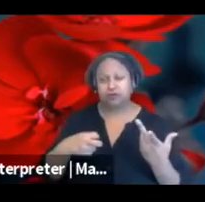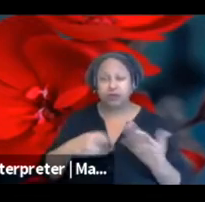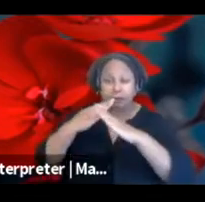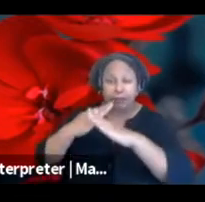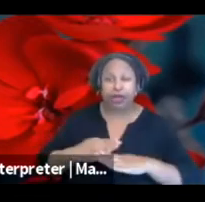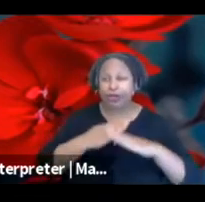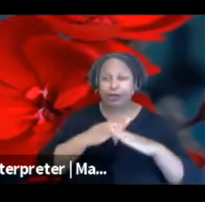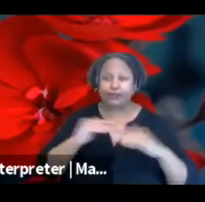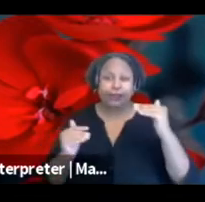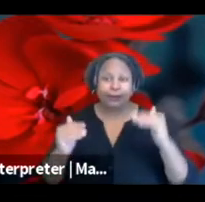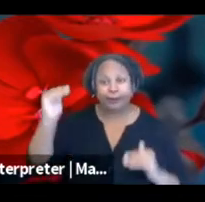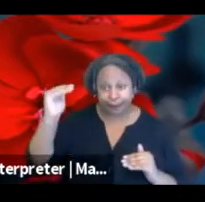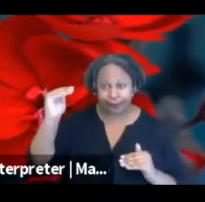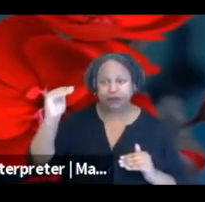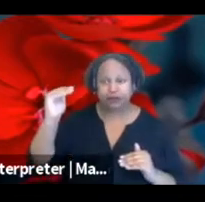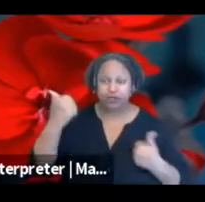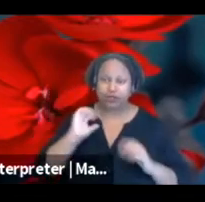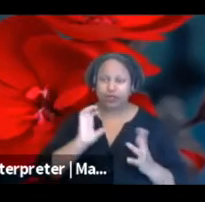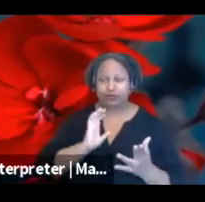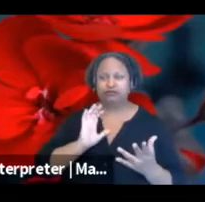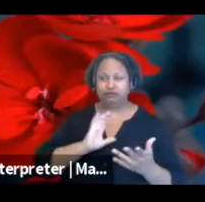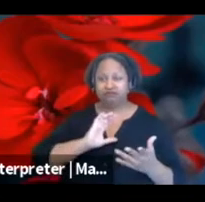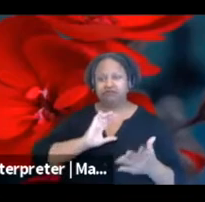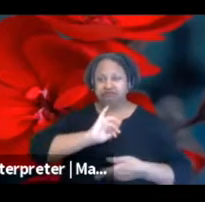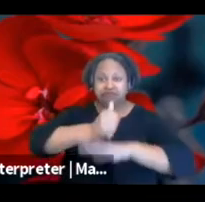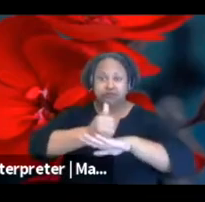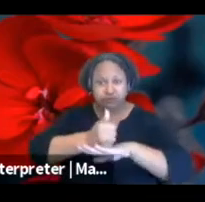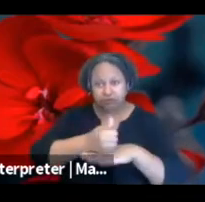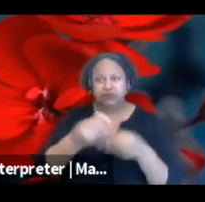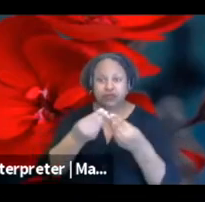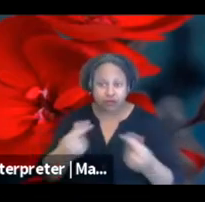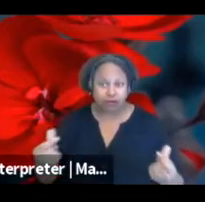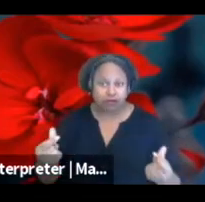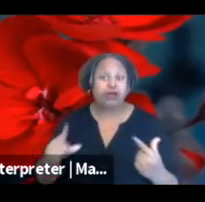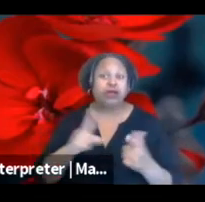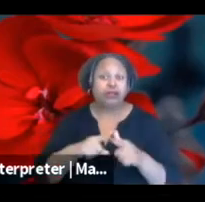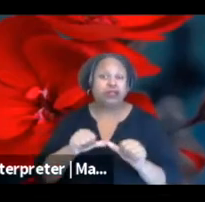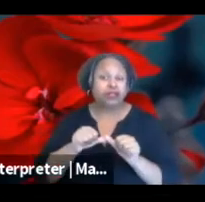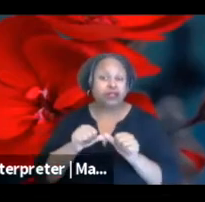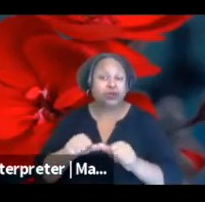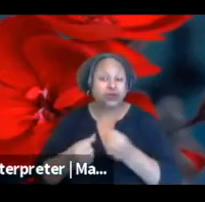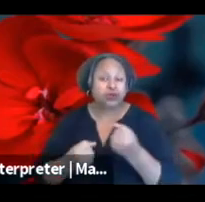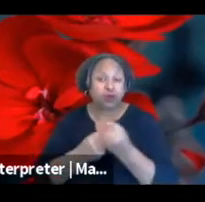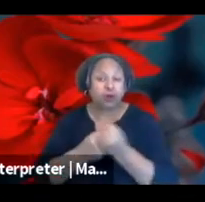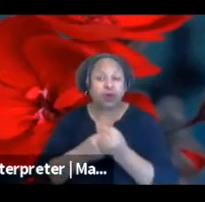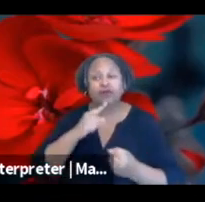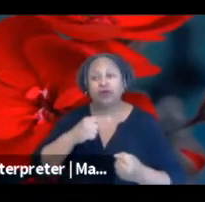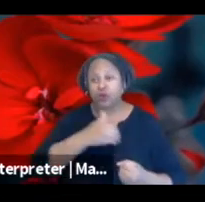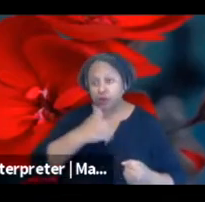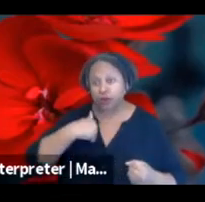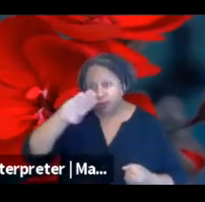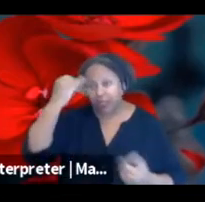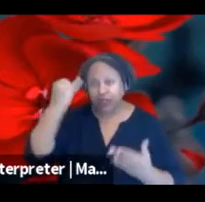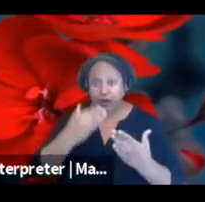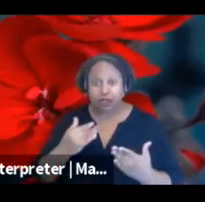and hopefully provide sustainable supports to Toronto Black artists and arts organizations.